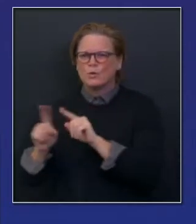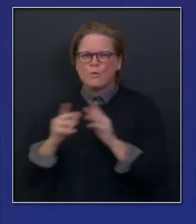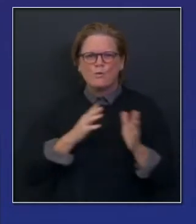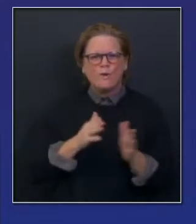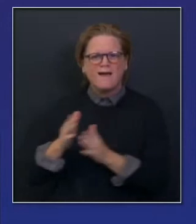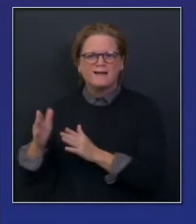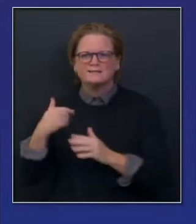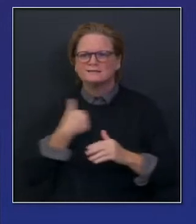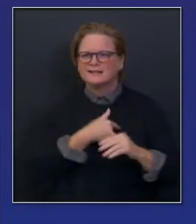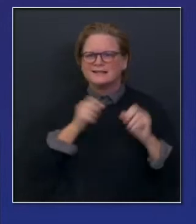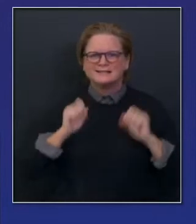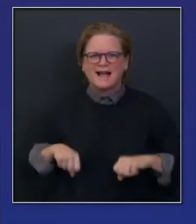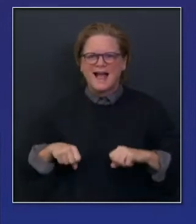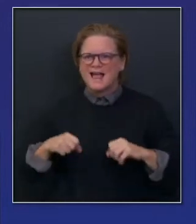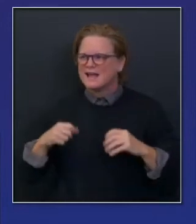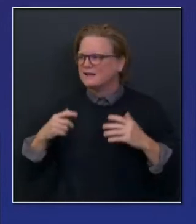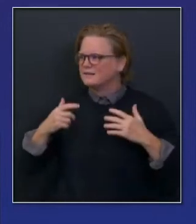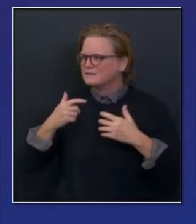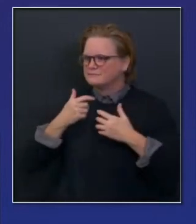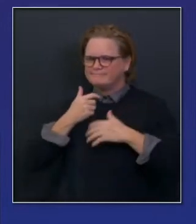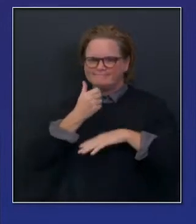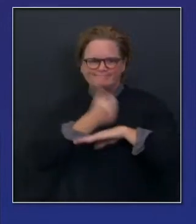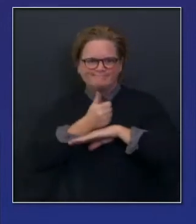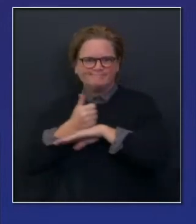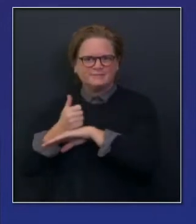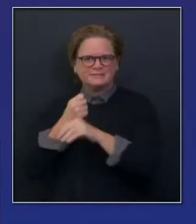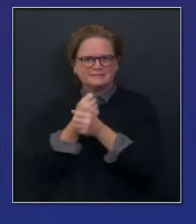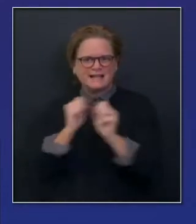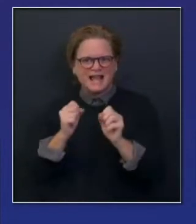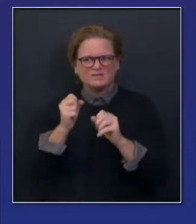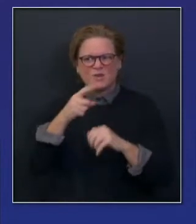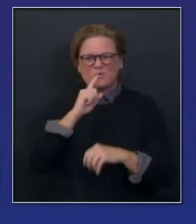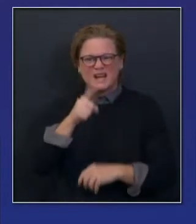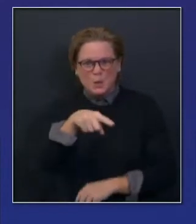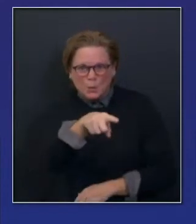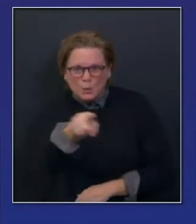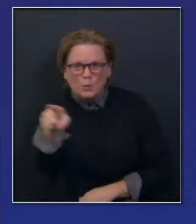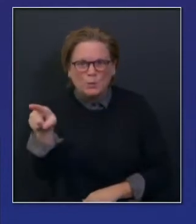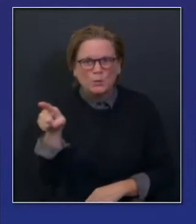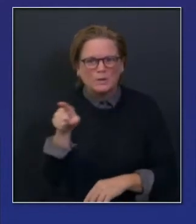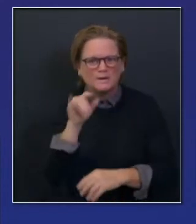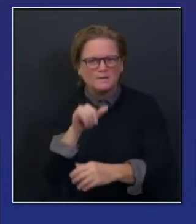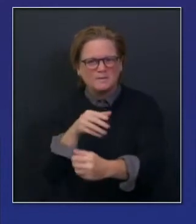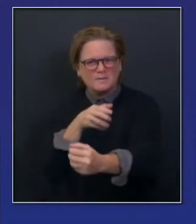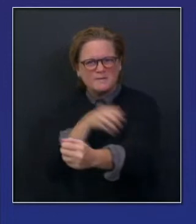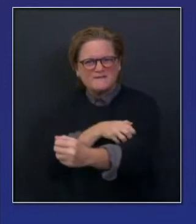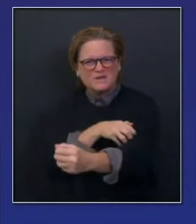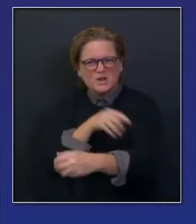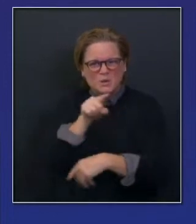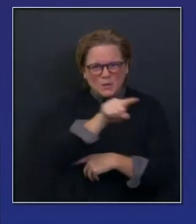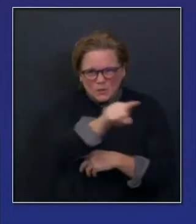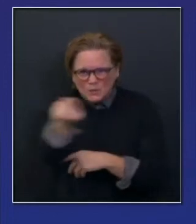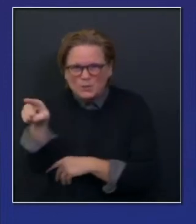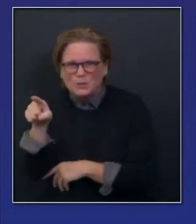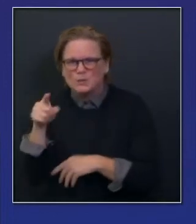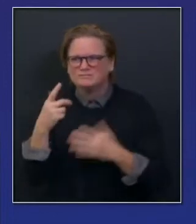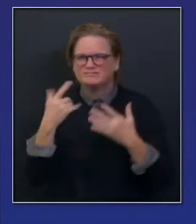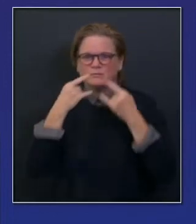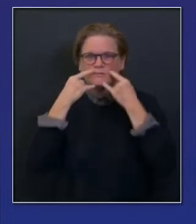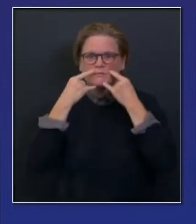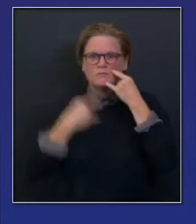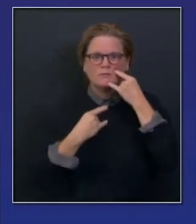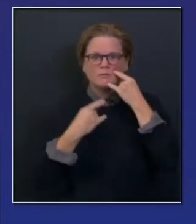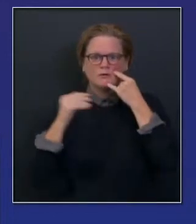Ultimately, eliminate this disease. But we have work to do, again, in the tunnel, though there's light